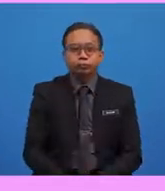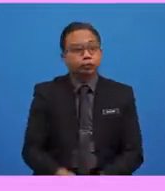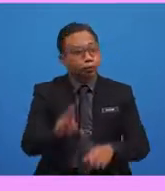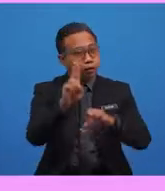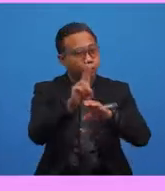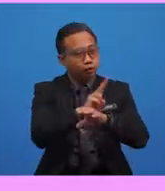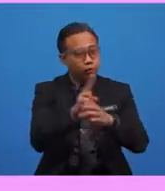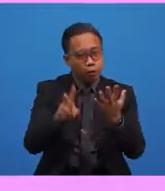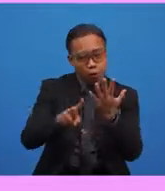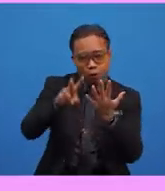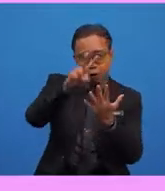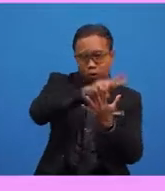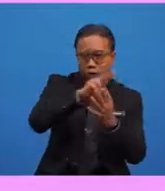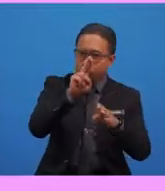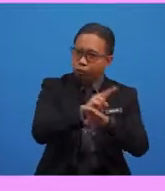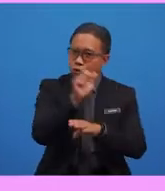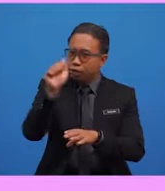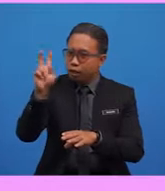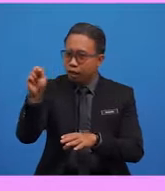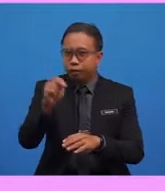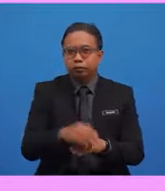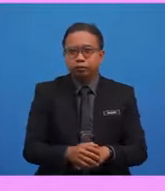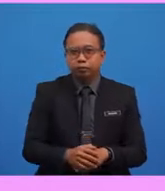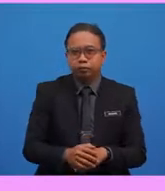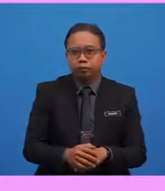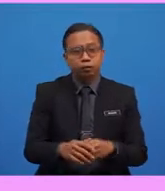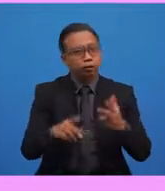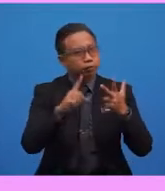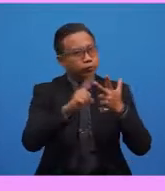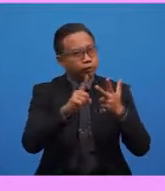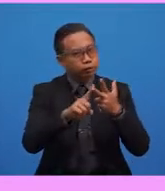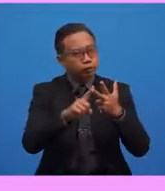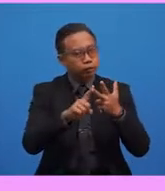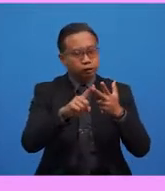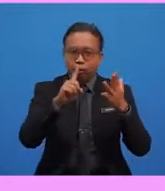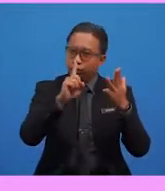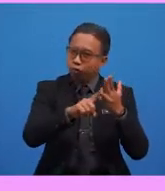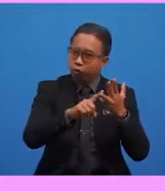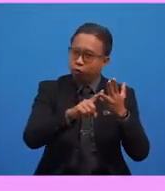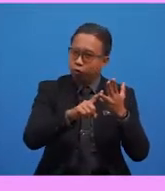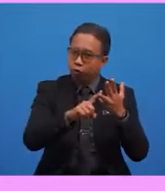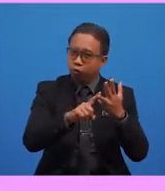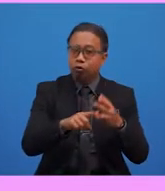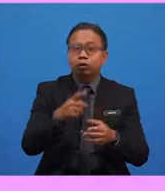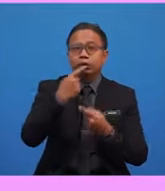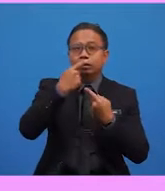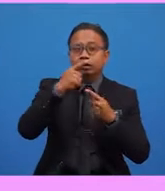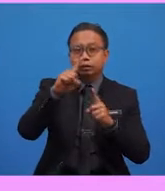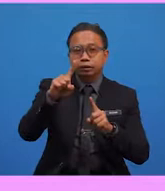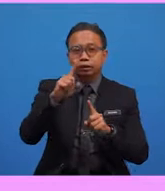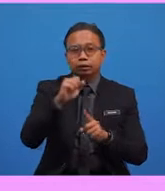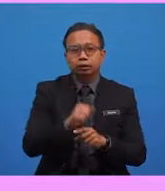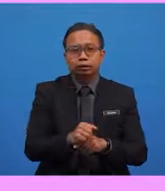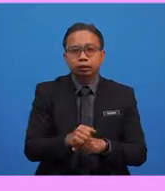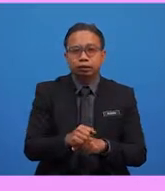sound, we use an. For question number three and number four, the answers are